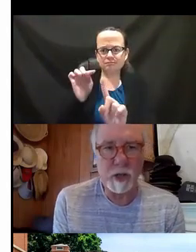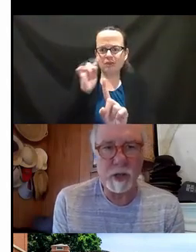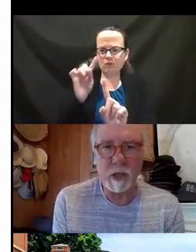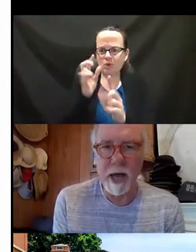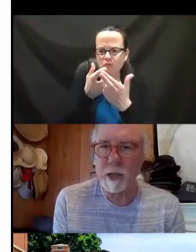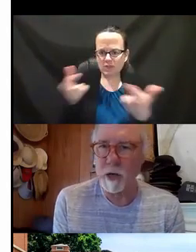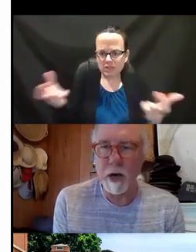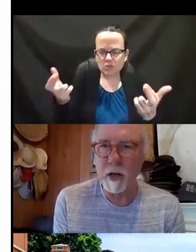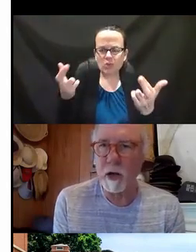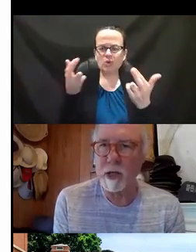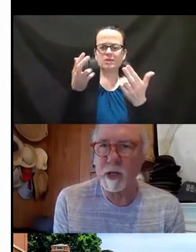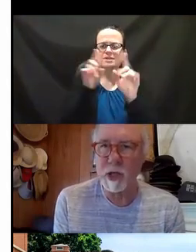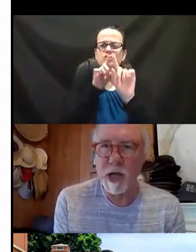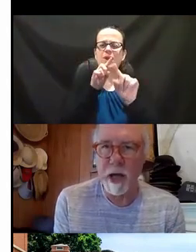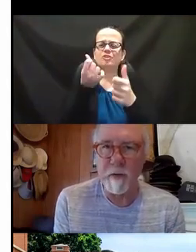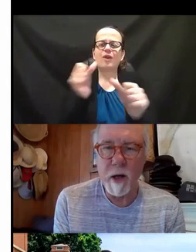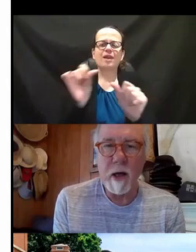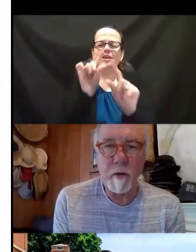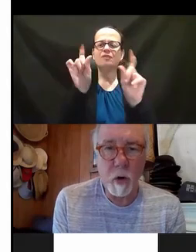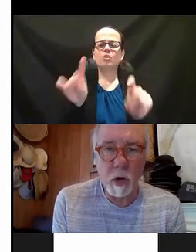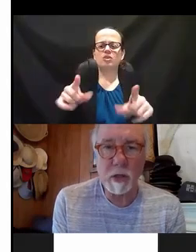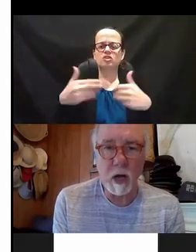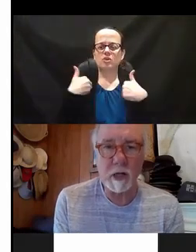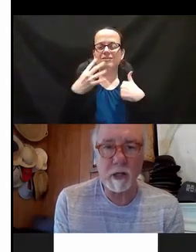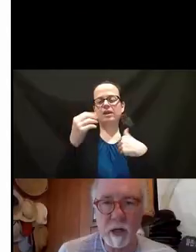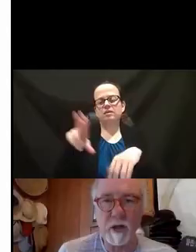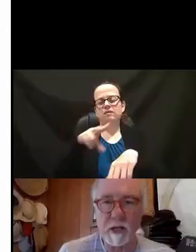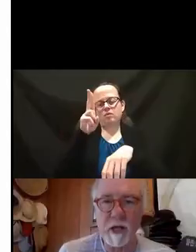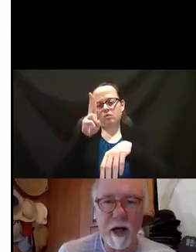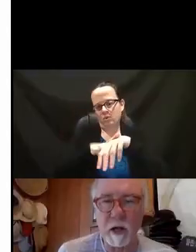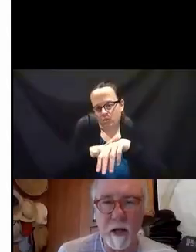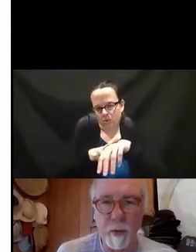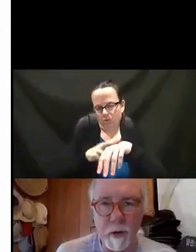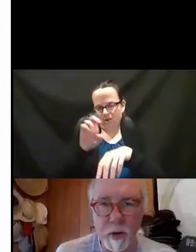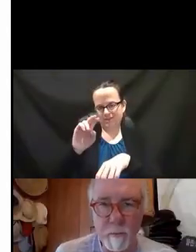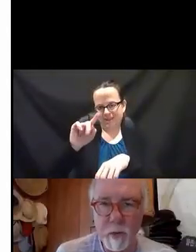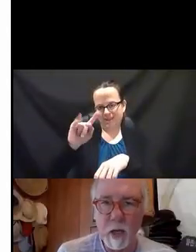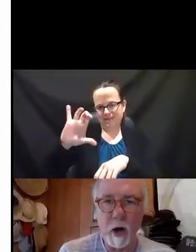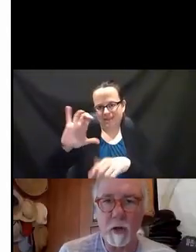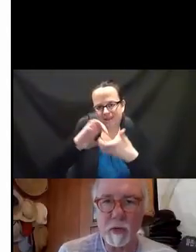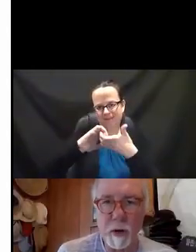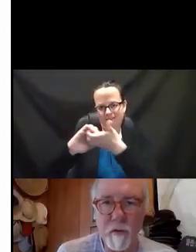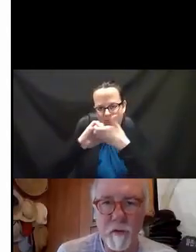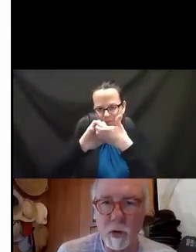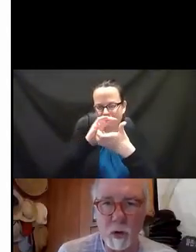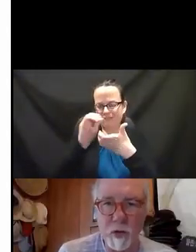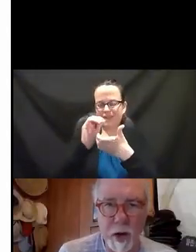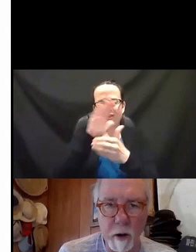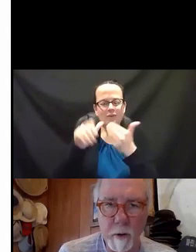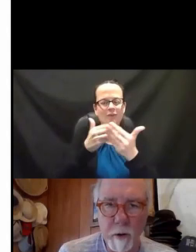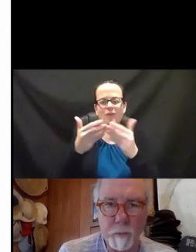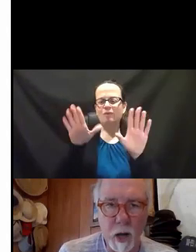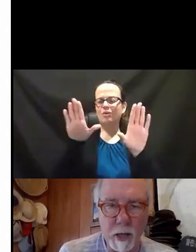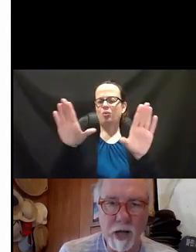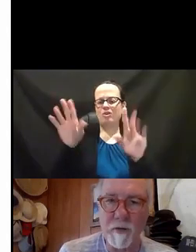resources and to answer any of the questions that you have. And of course, uh, consider the NTAC Collaborative and, and all those wonderful folks over